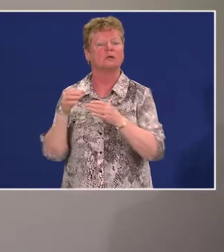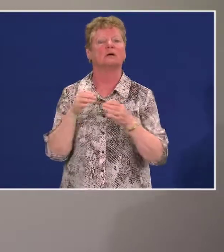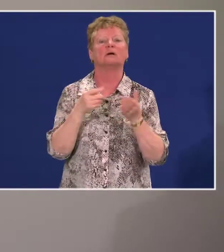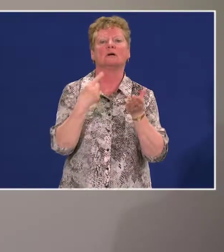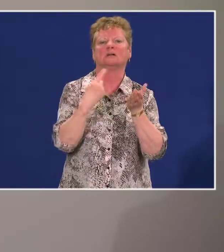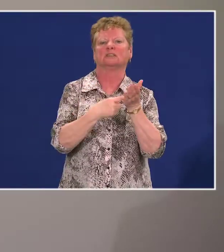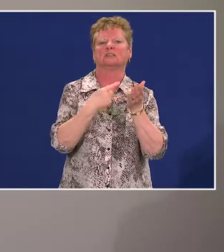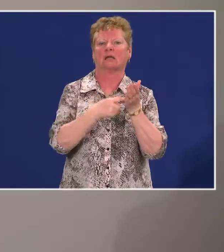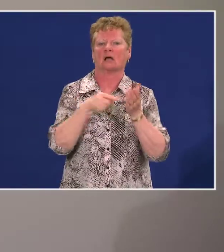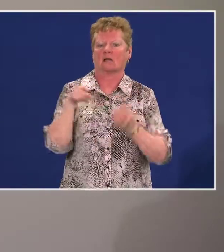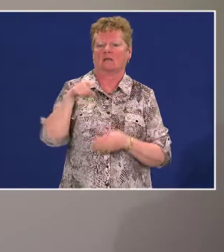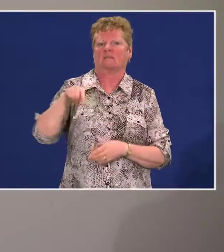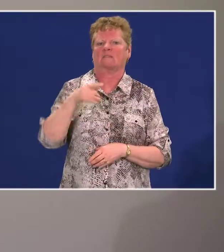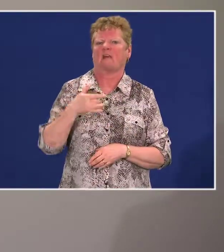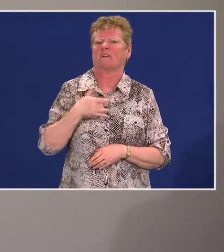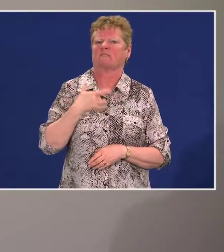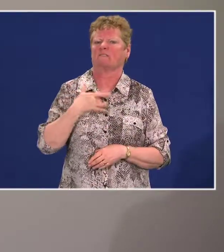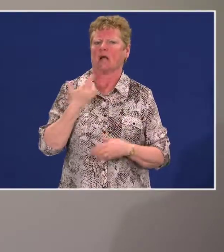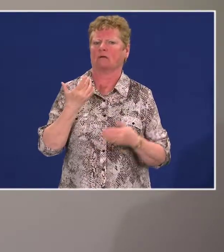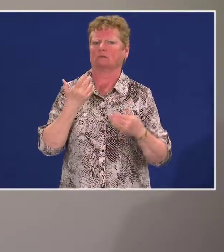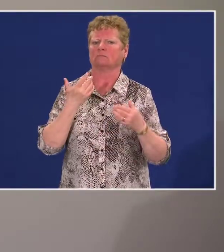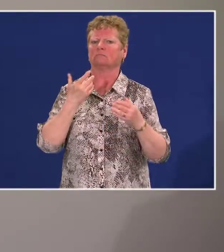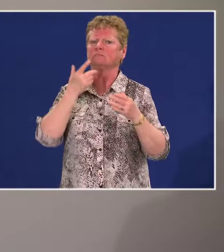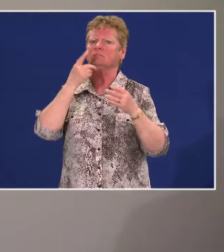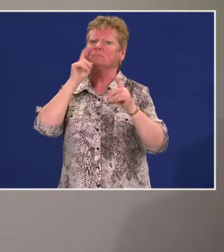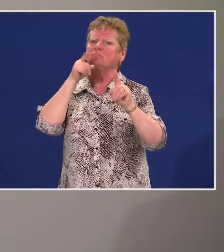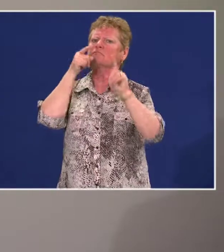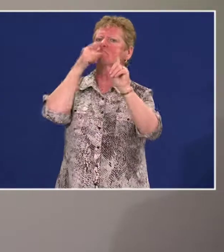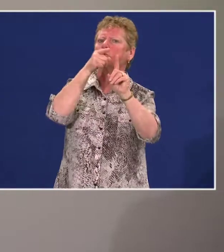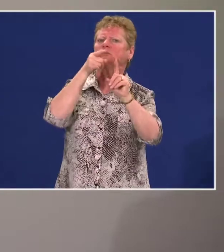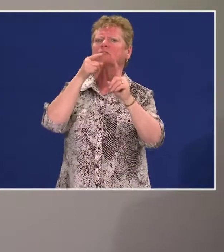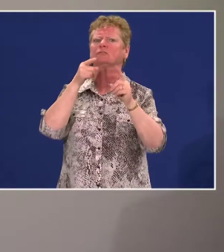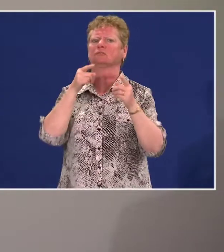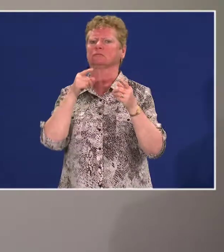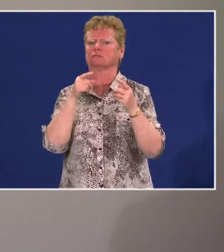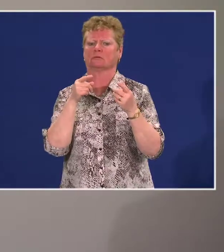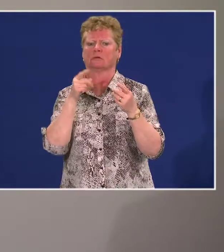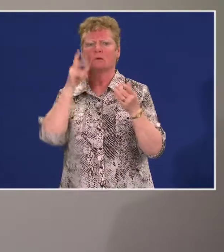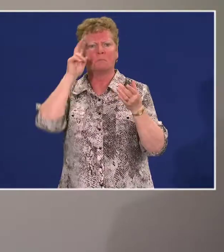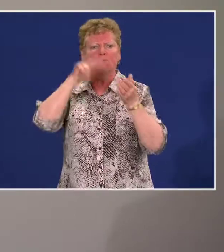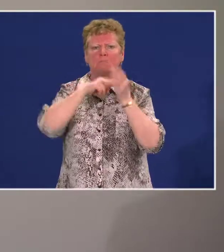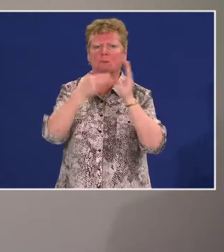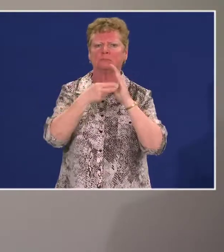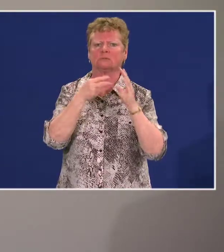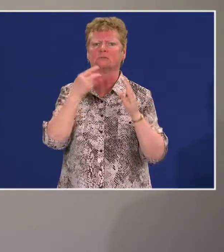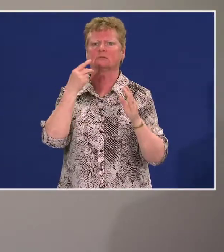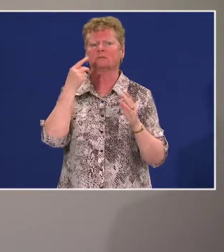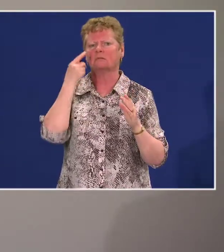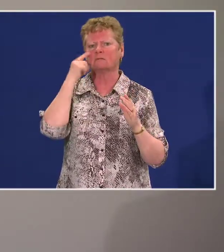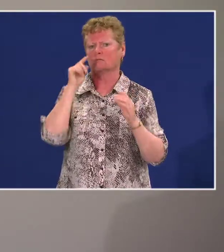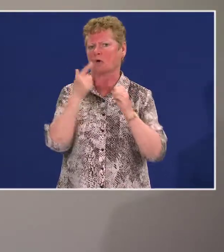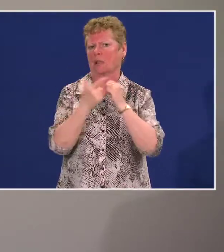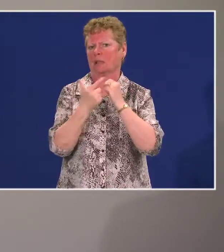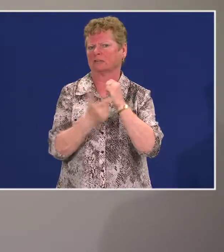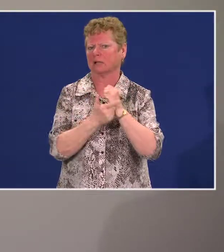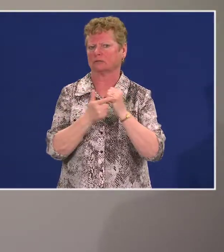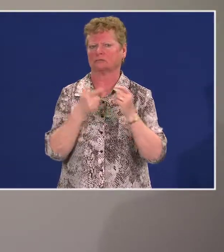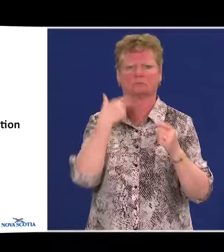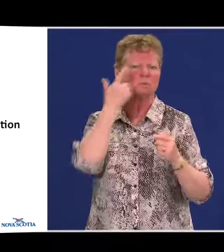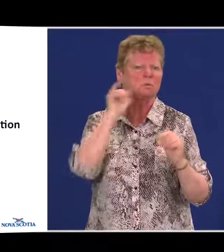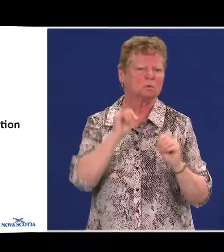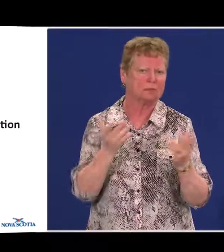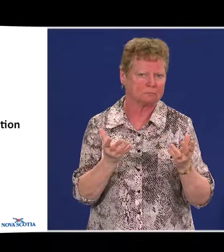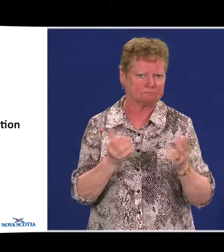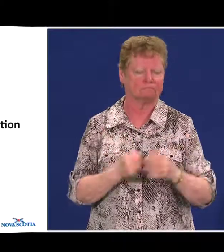bit about what they felt the purpose of the recommendation. Sorry, what the purpose of the legislation should be.